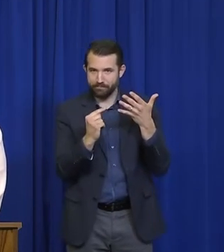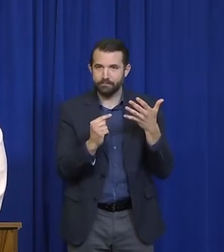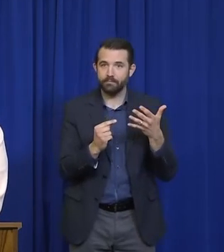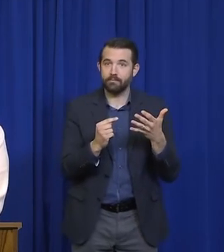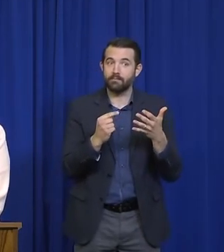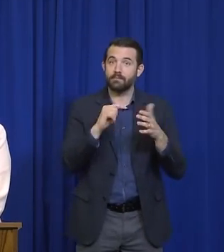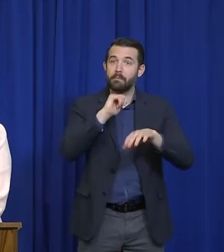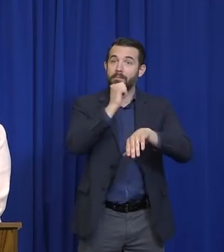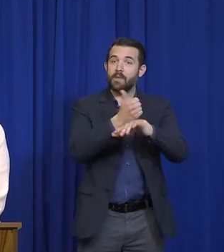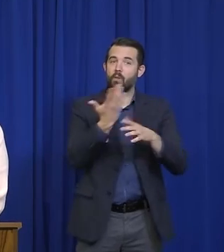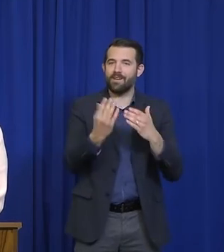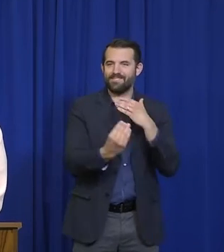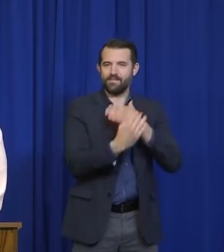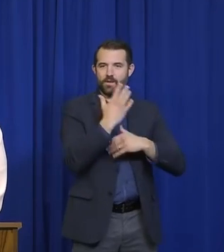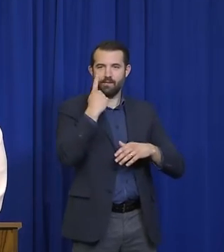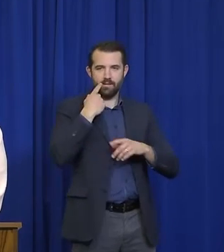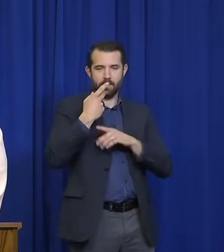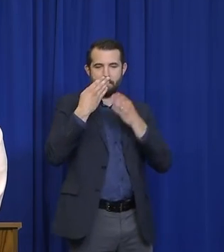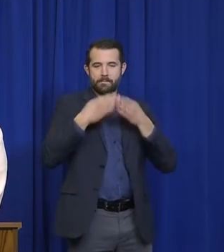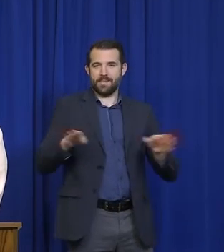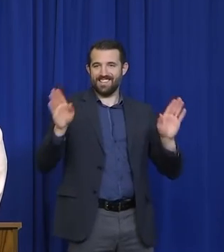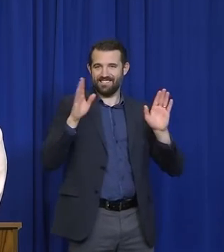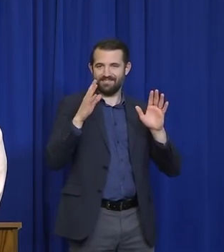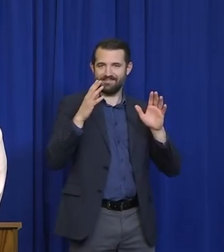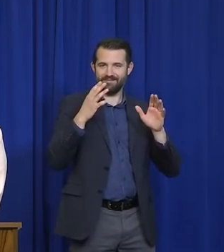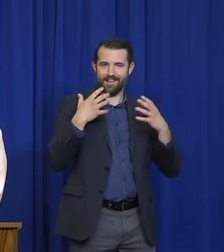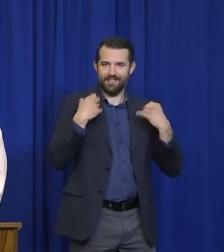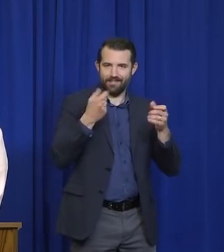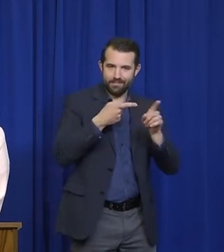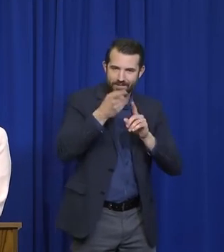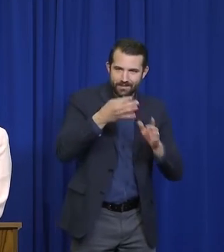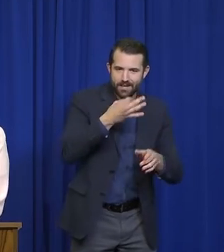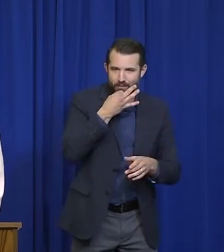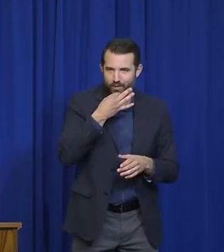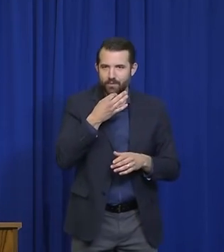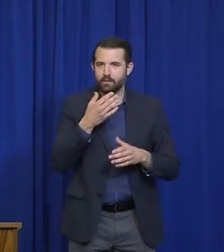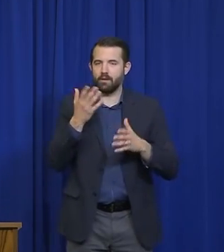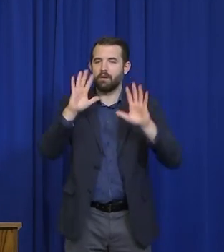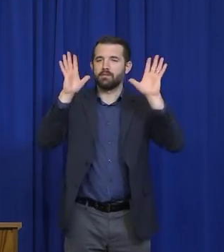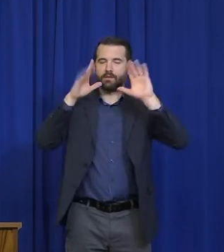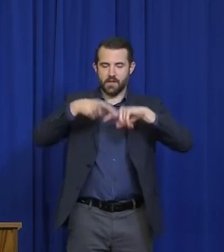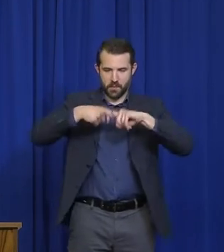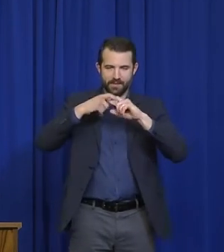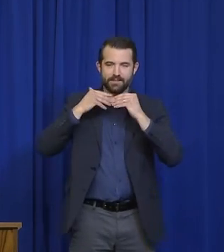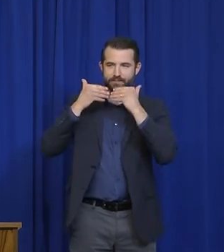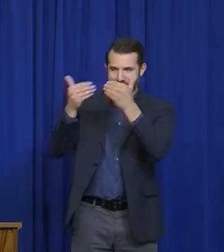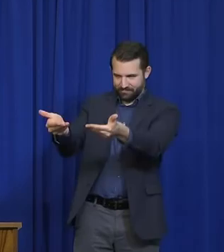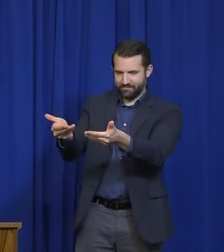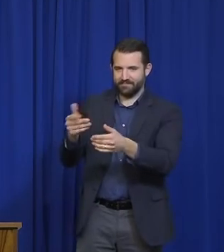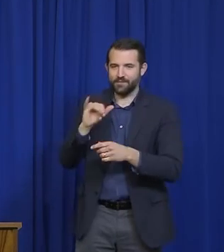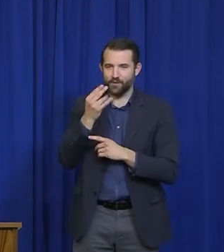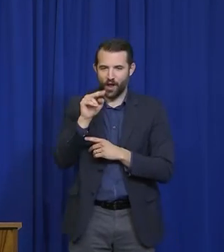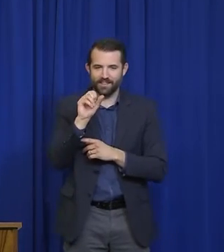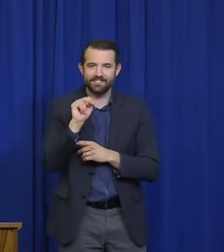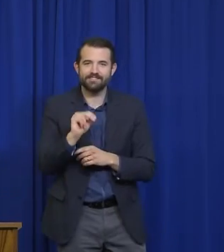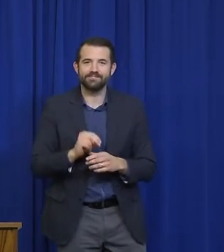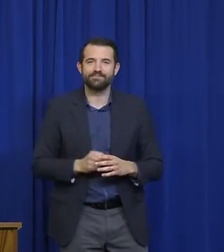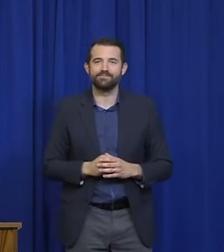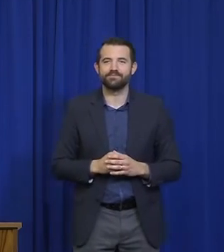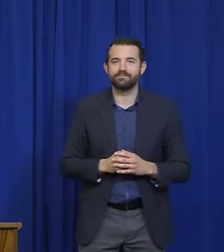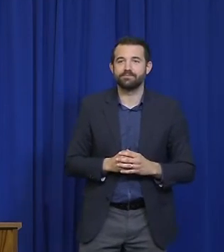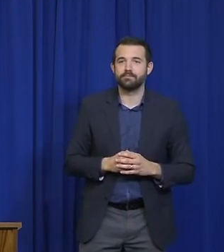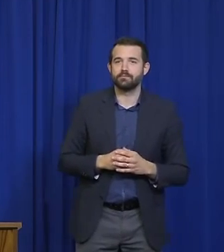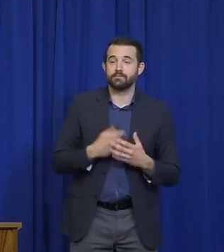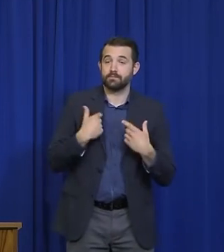She can answer that question. I'll let her go first. Thanks, Governor. So what we'll do is,